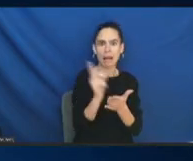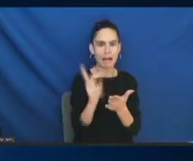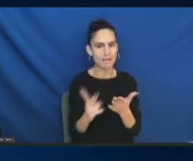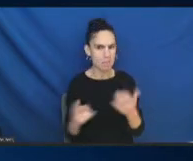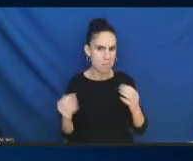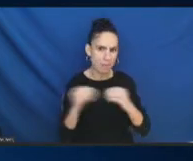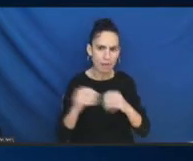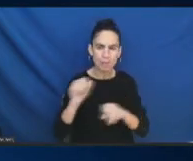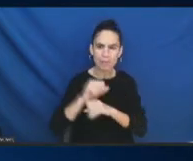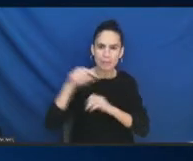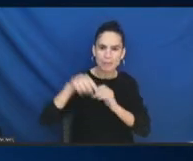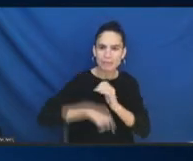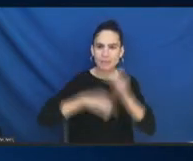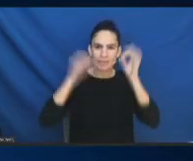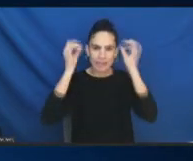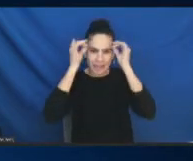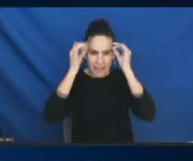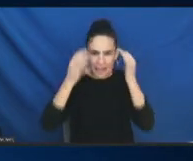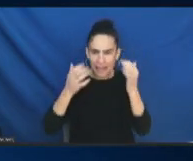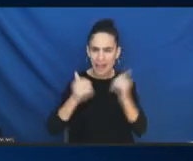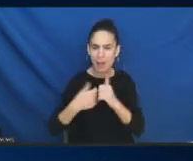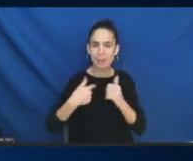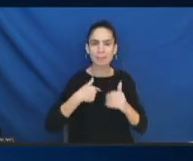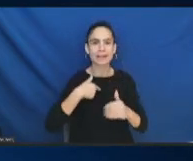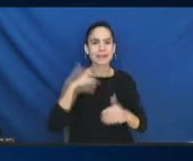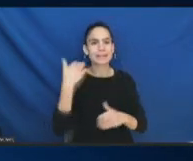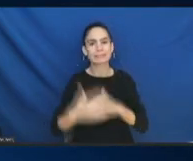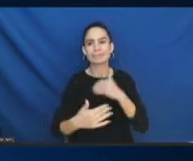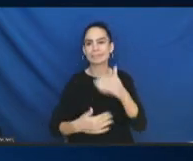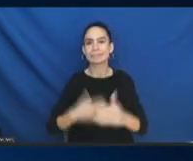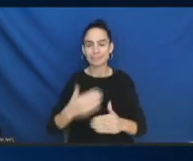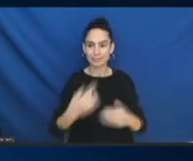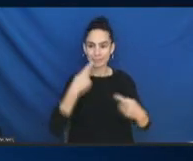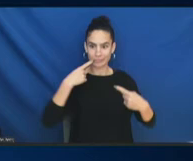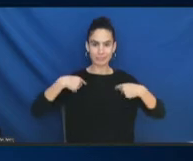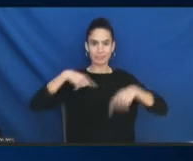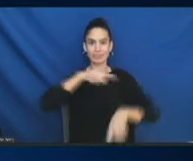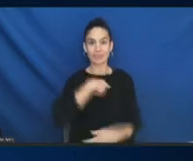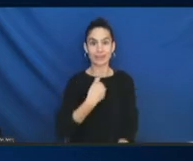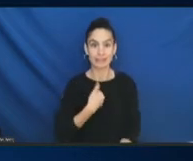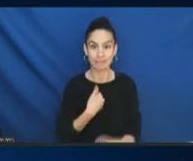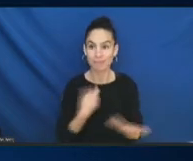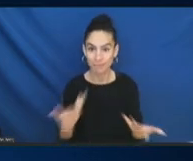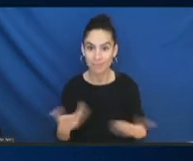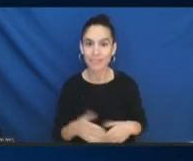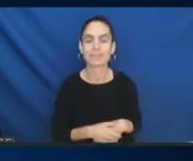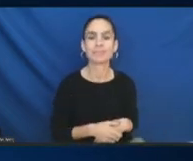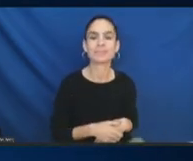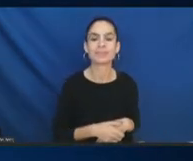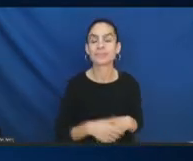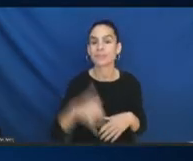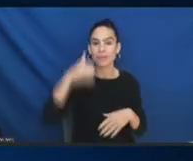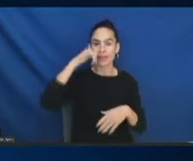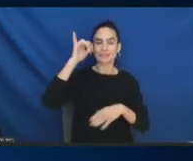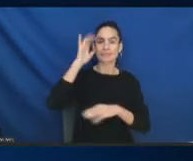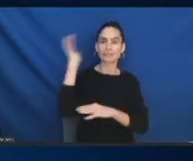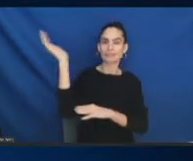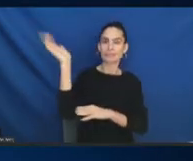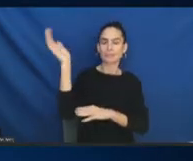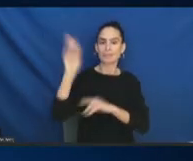move forward for ourselves. So, reflecting on yesterday's presentations regarding the immediate challenges in today's on the data